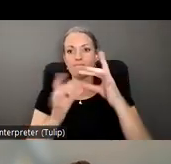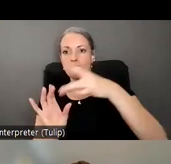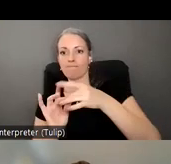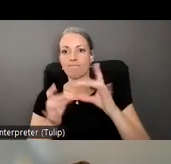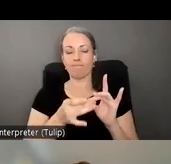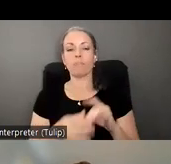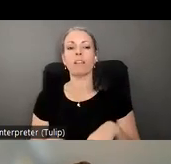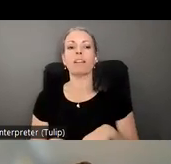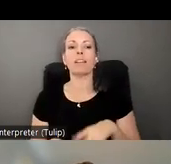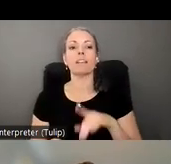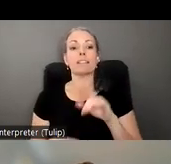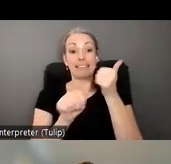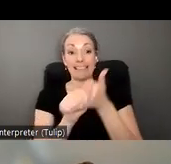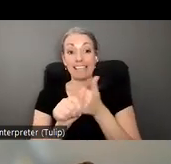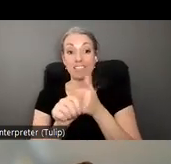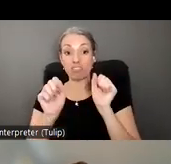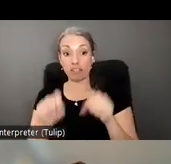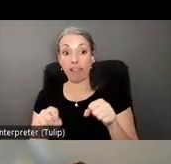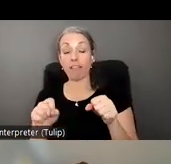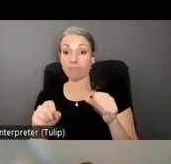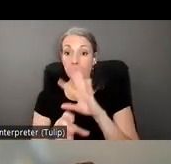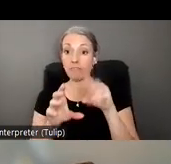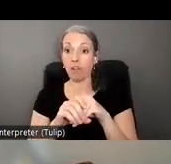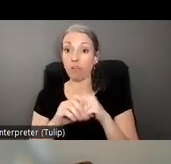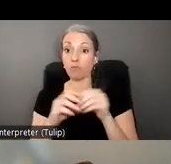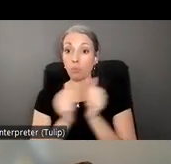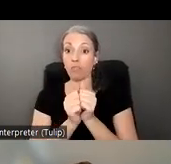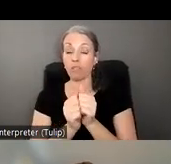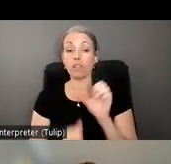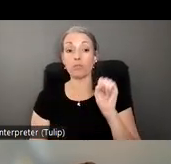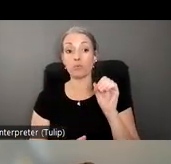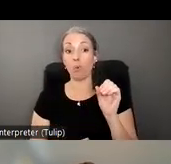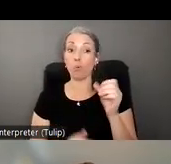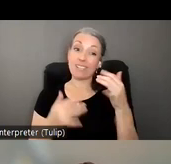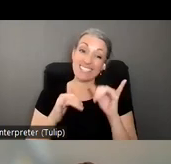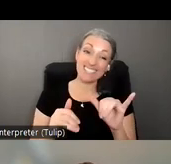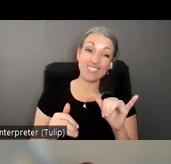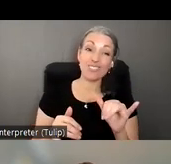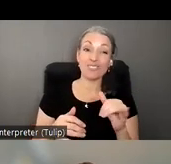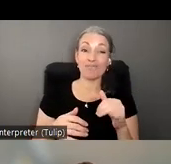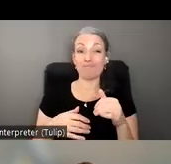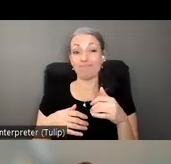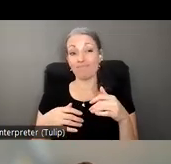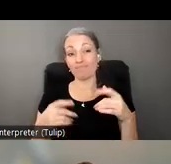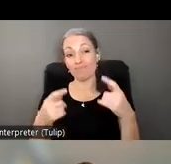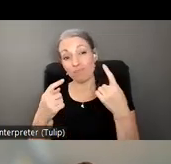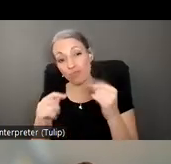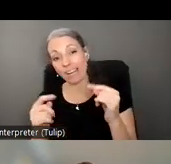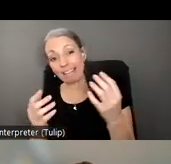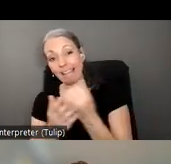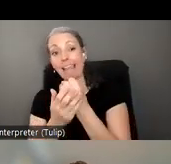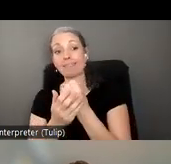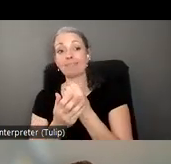that that each of us can can take a piece of so still in the kind of phase i think of getting where our our